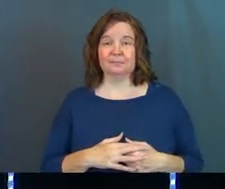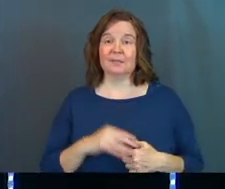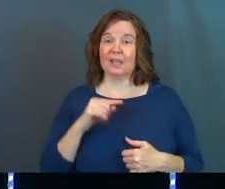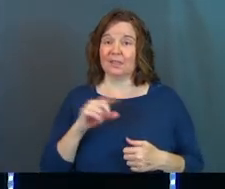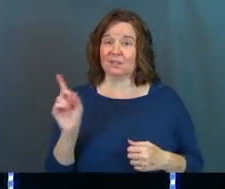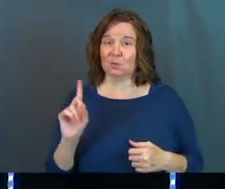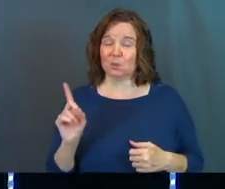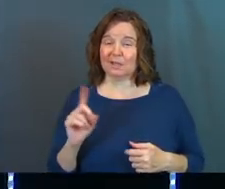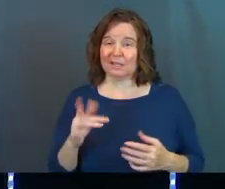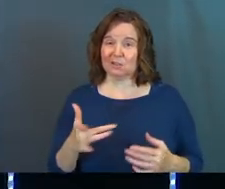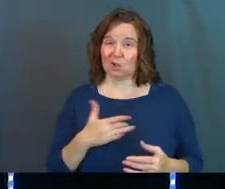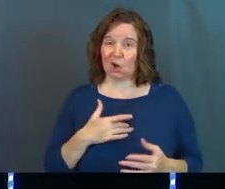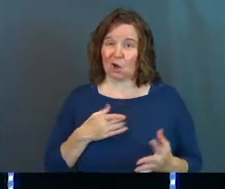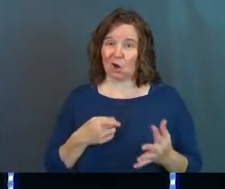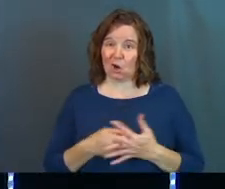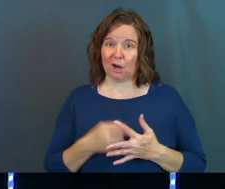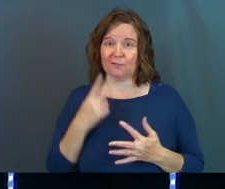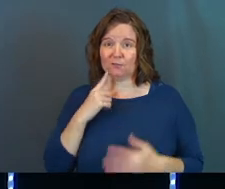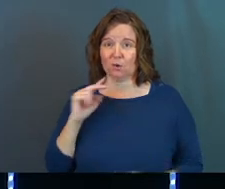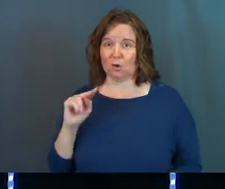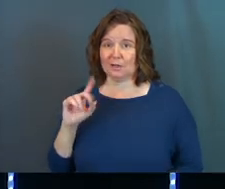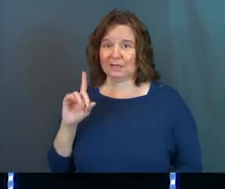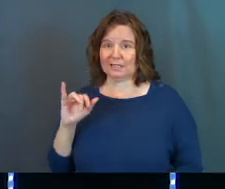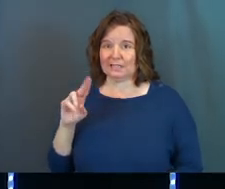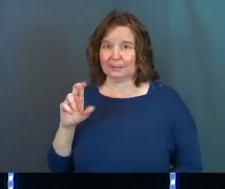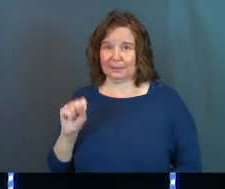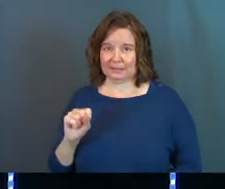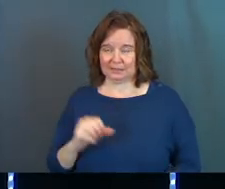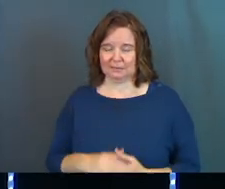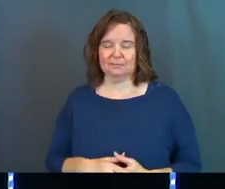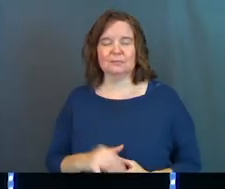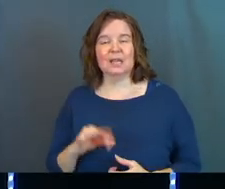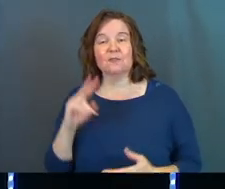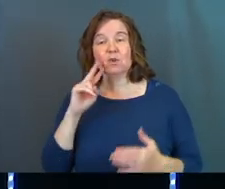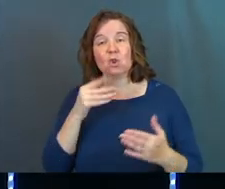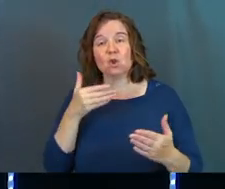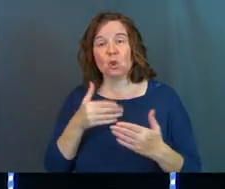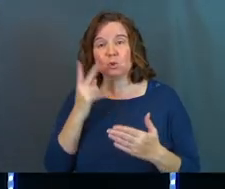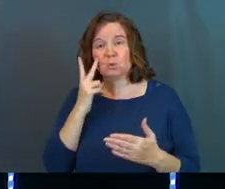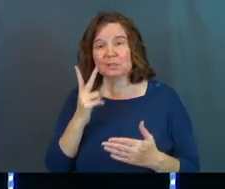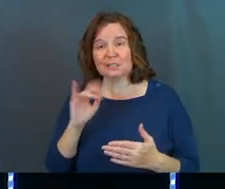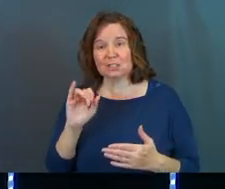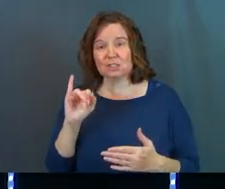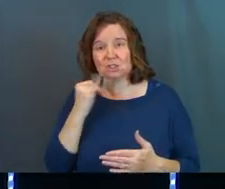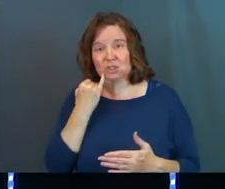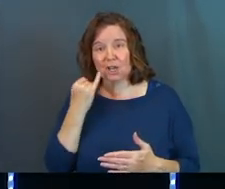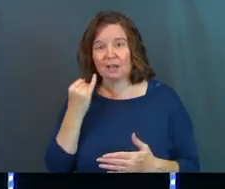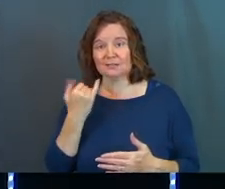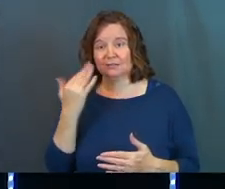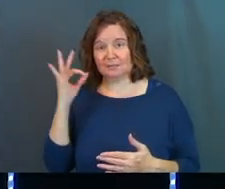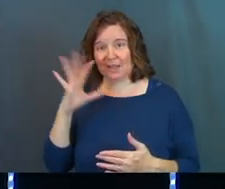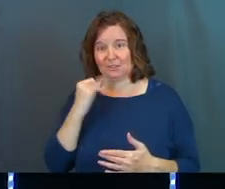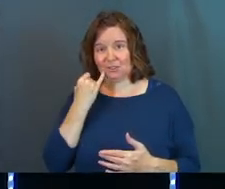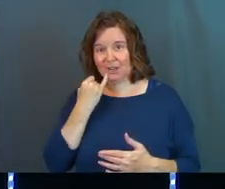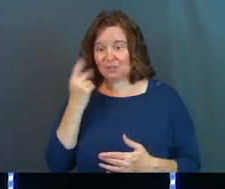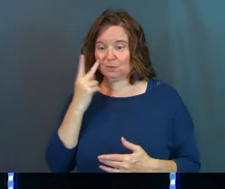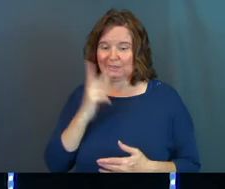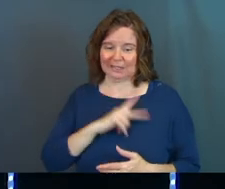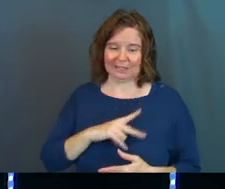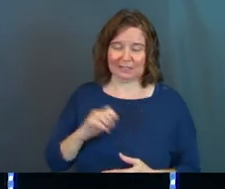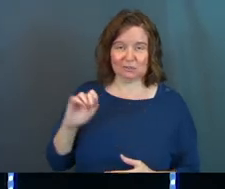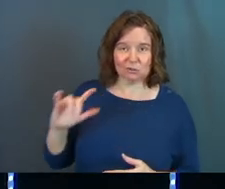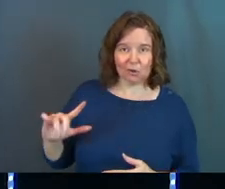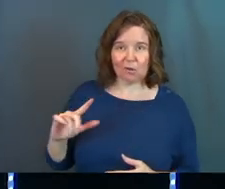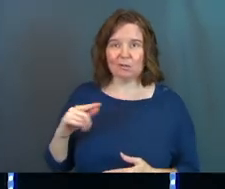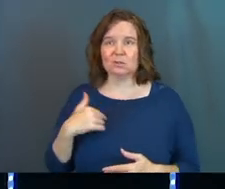And this is where he gets to the heart of it for Nicodemus. And if you look closely, you'll see Josh Trueblood in these words and you'll see King Saul